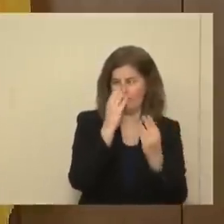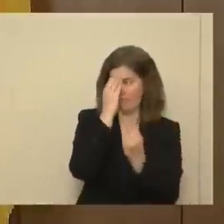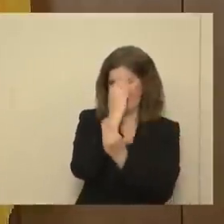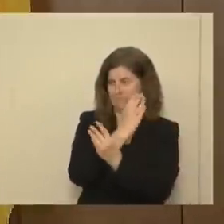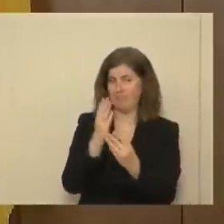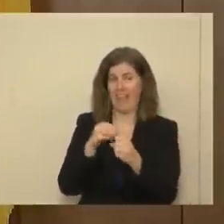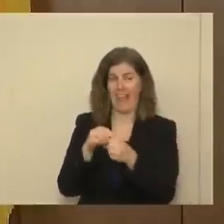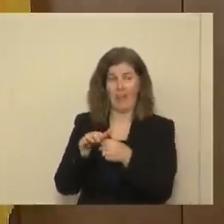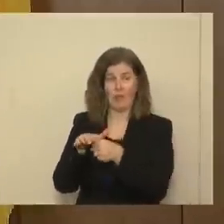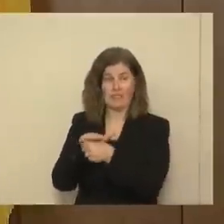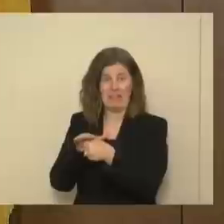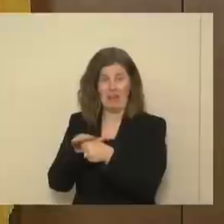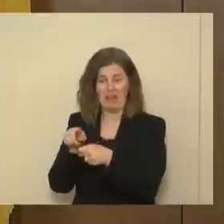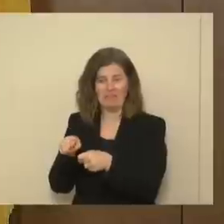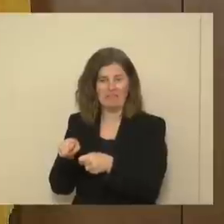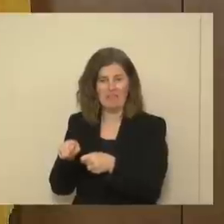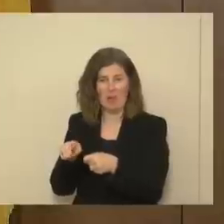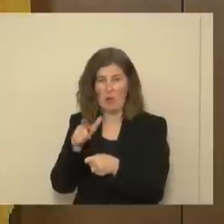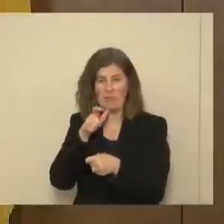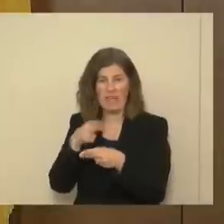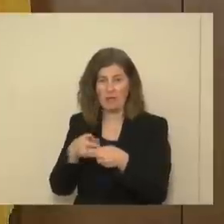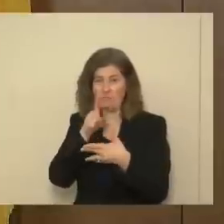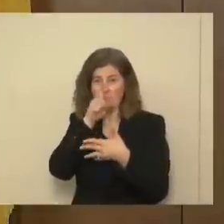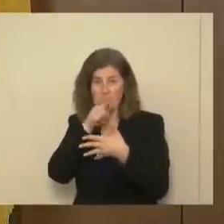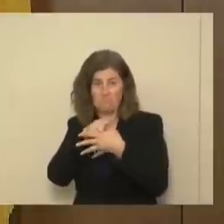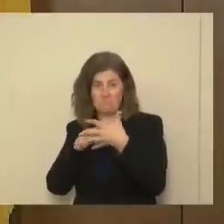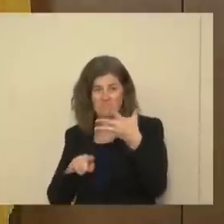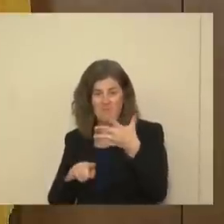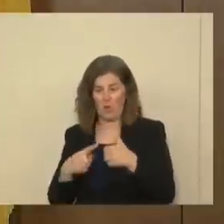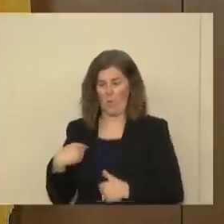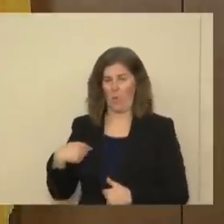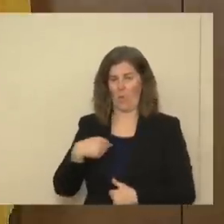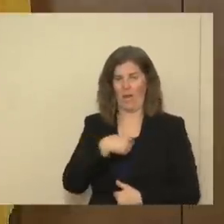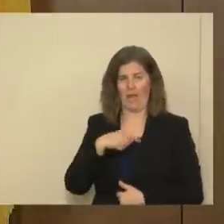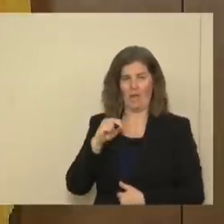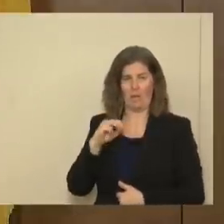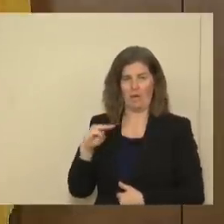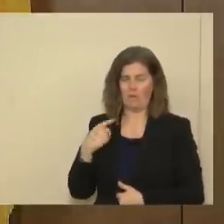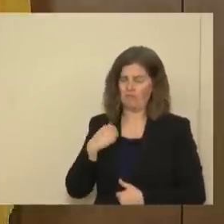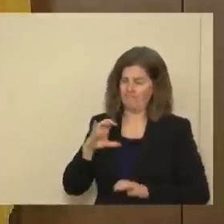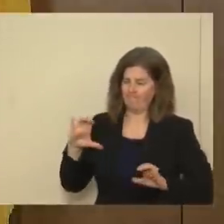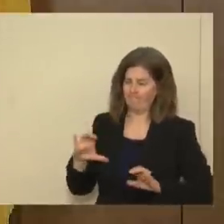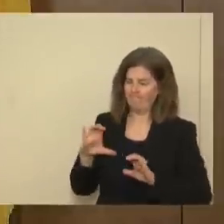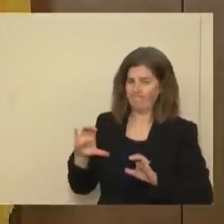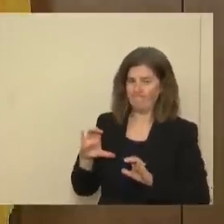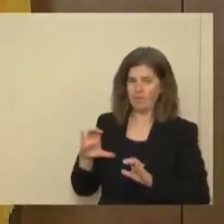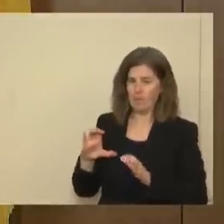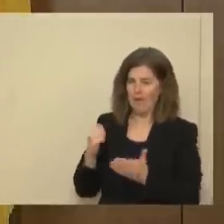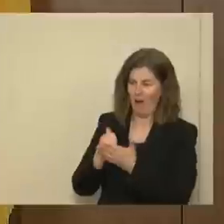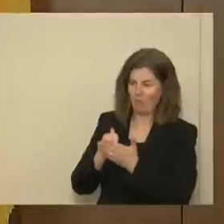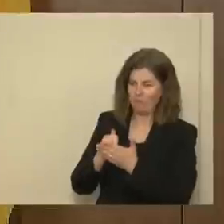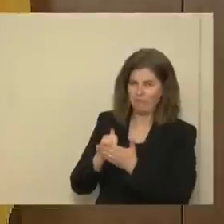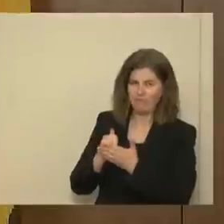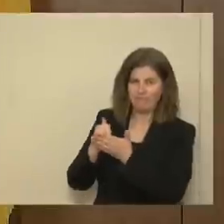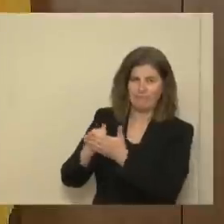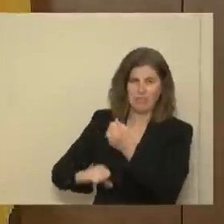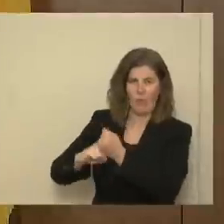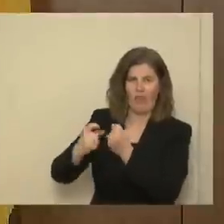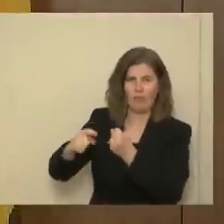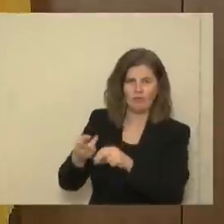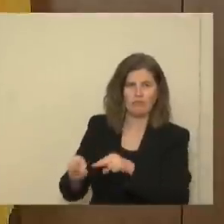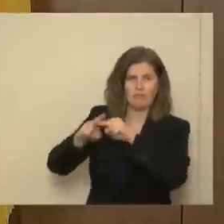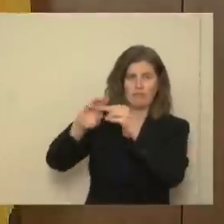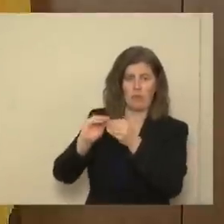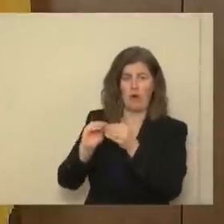that in the counties who are not included, we as New Mexicans have to do everything in our power to get them there. And there's also another